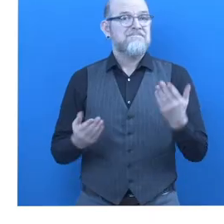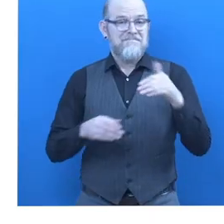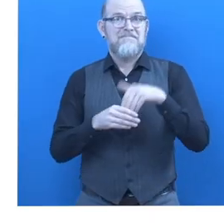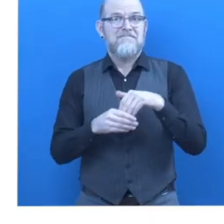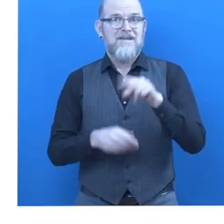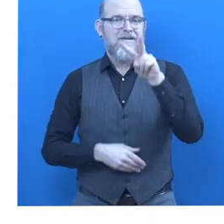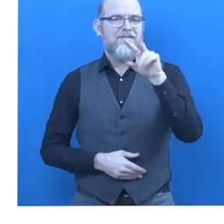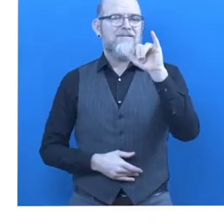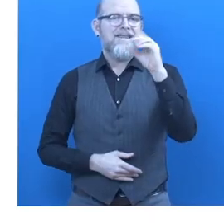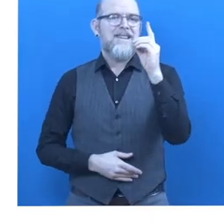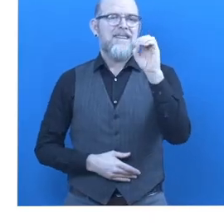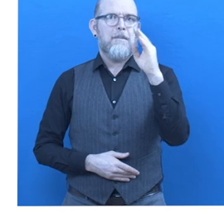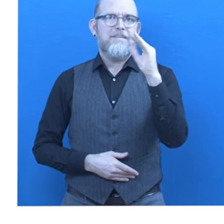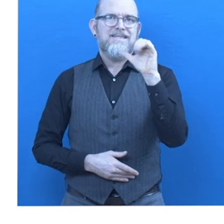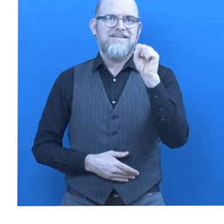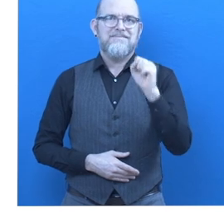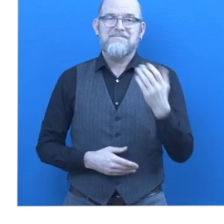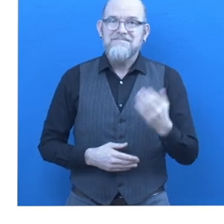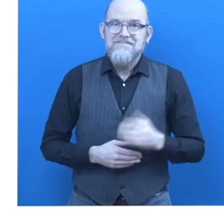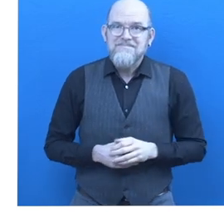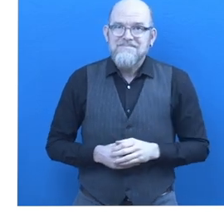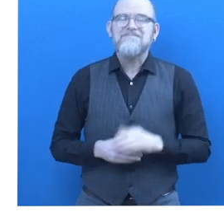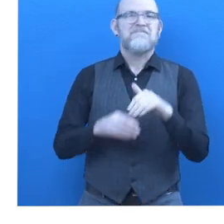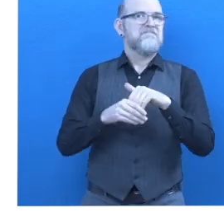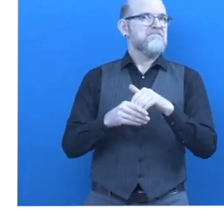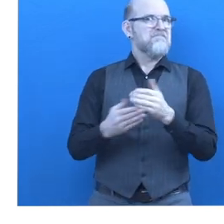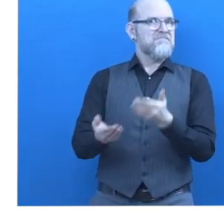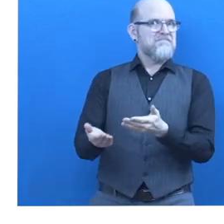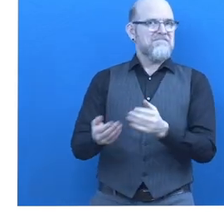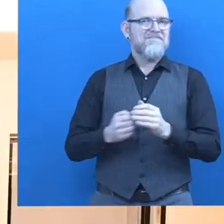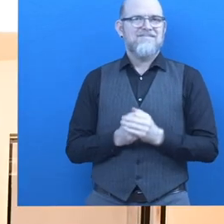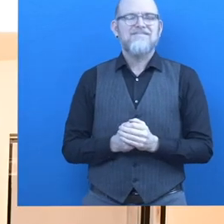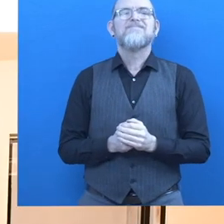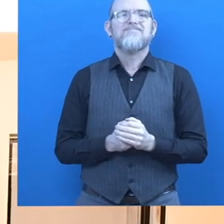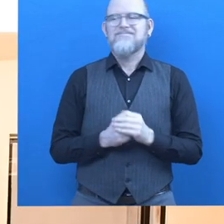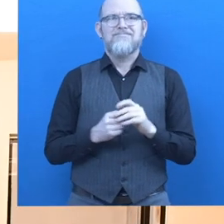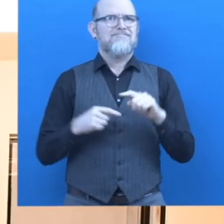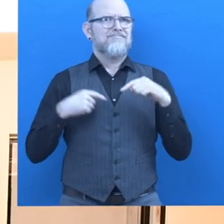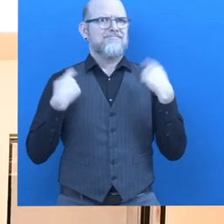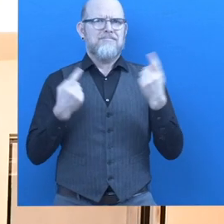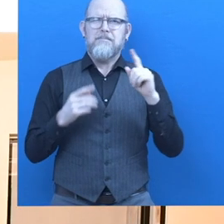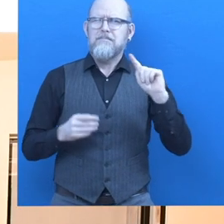What is WIDEBIS about? Christian Ziertgruber, Director of WIDEBIS. The essential